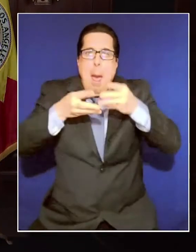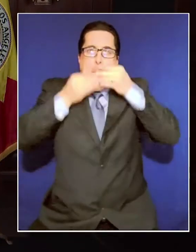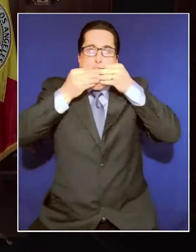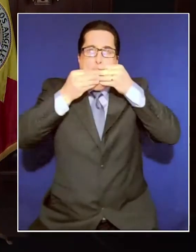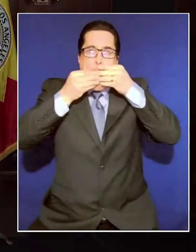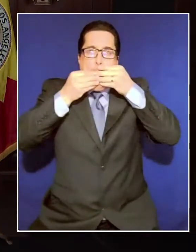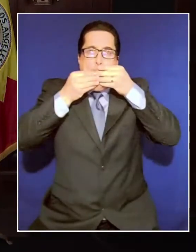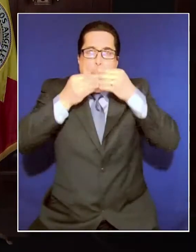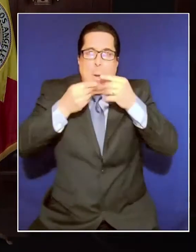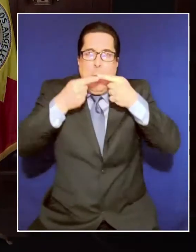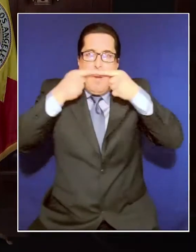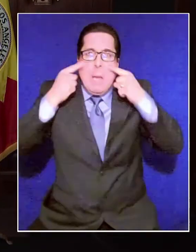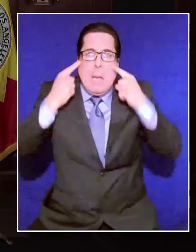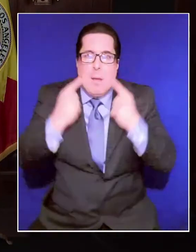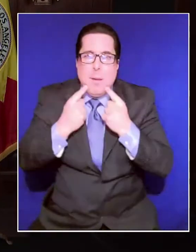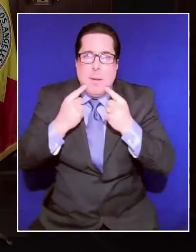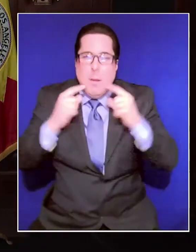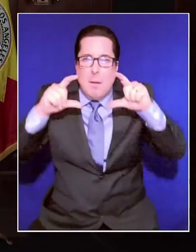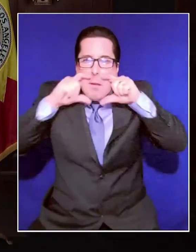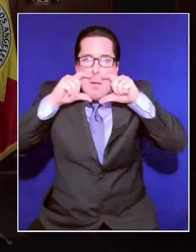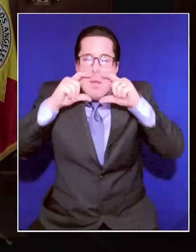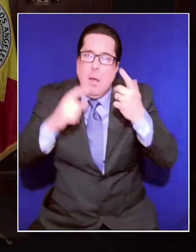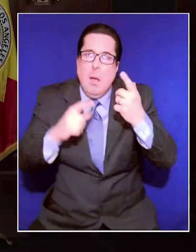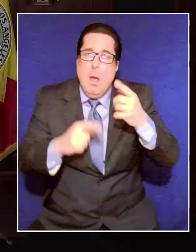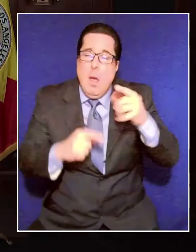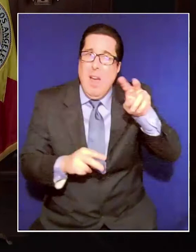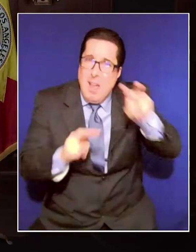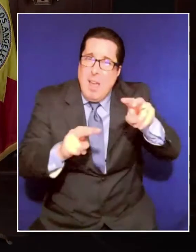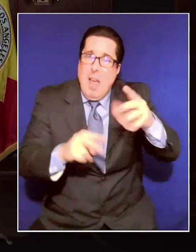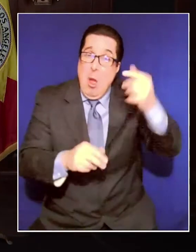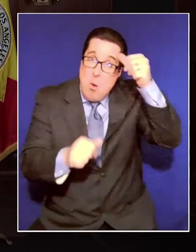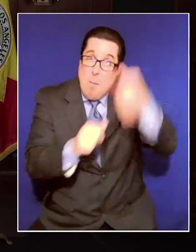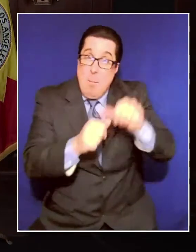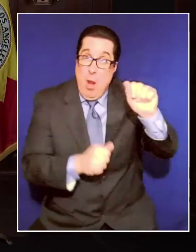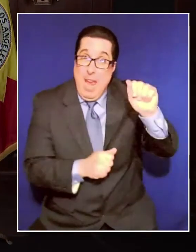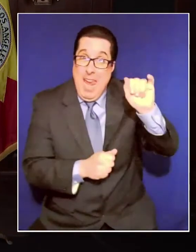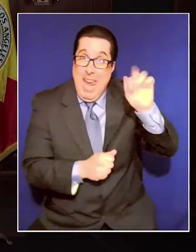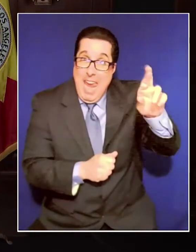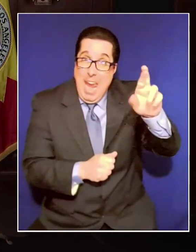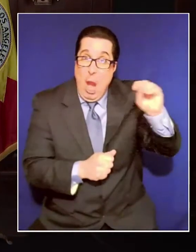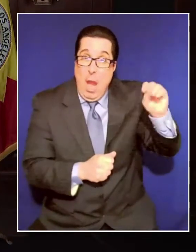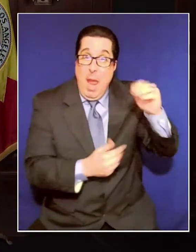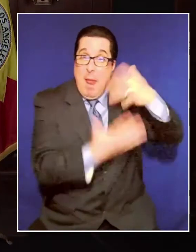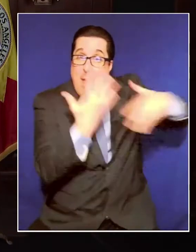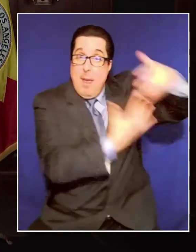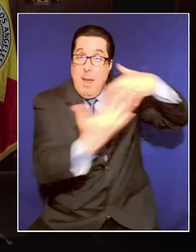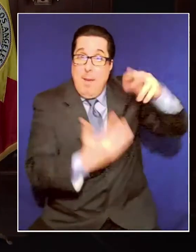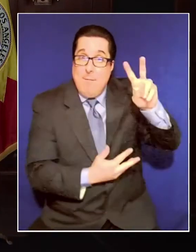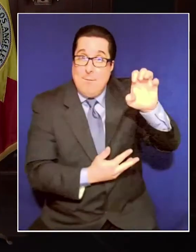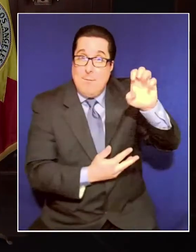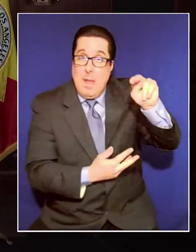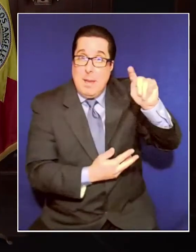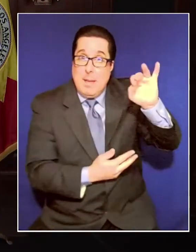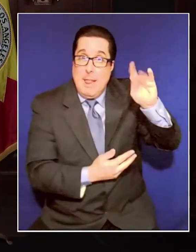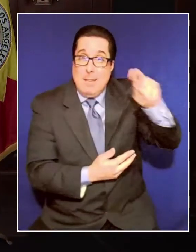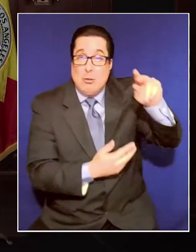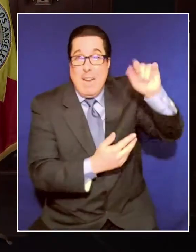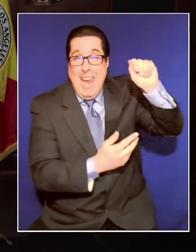hold off on gatherings. Remember that air and ventilation lowers COVID risks substantially.